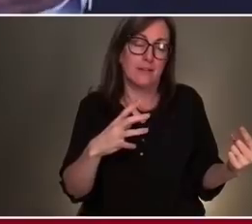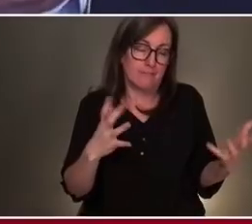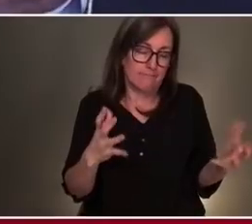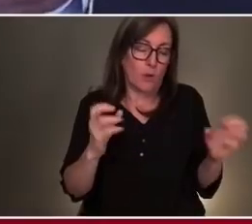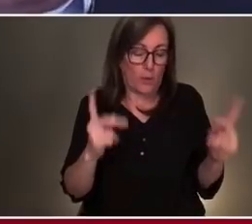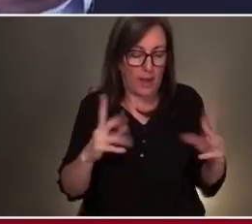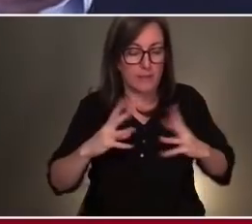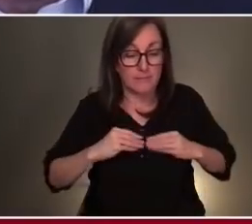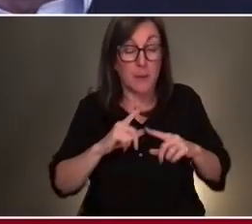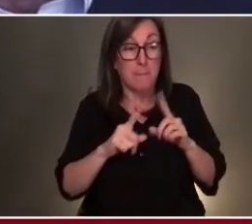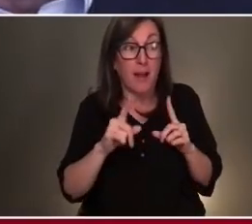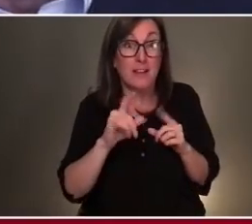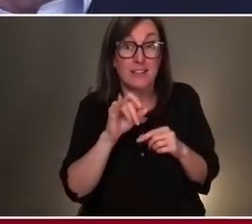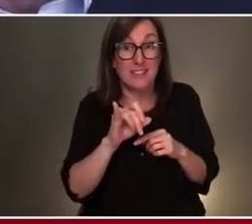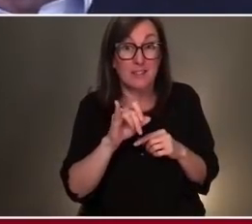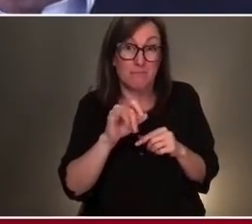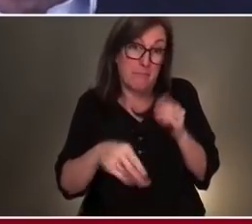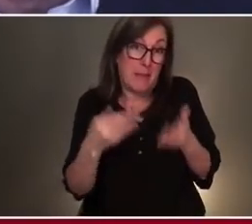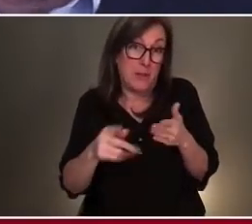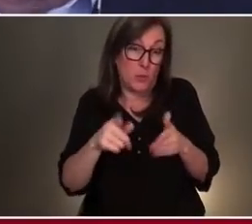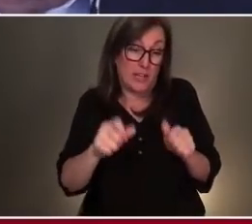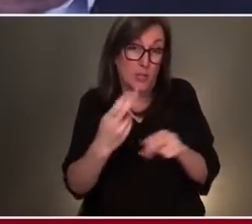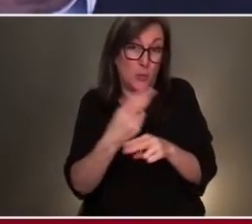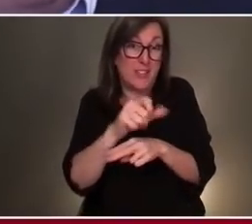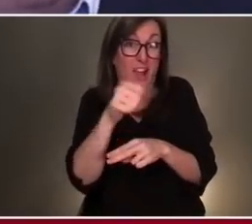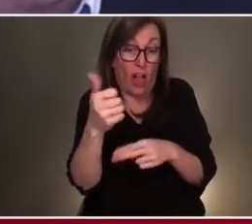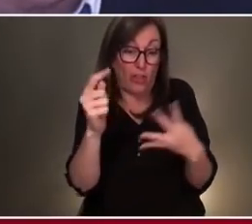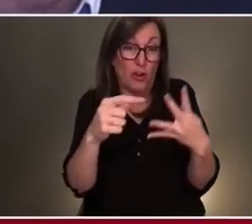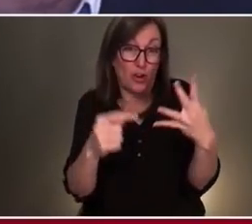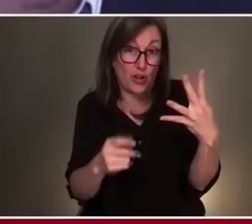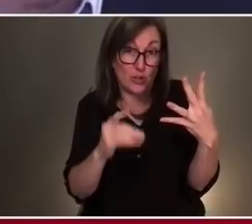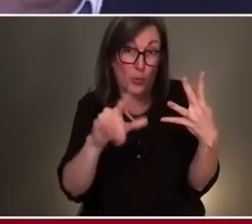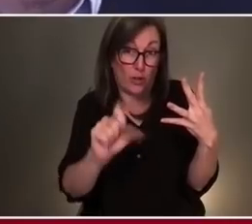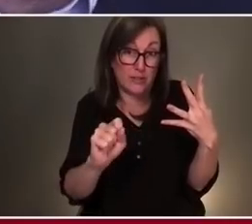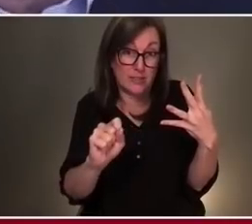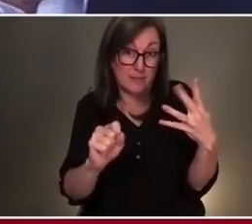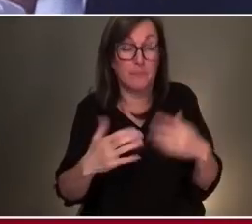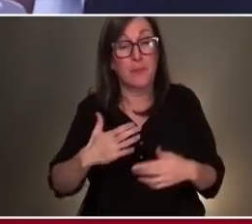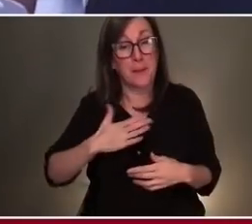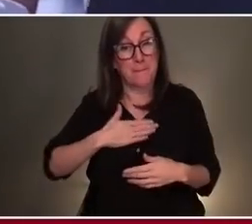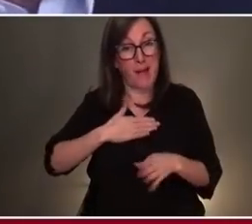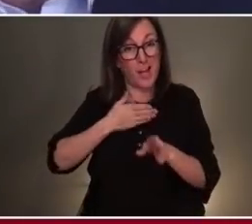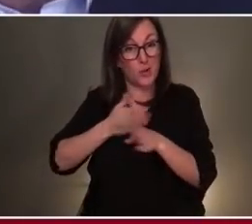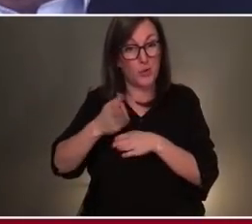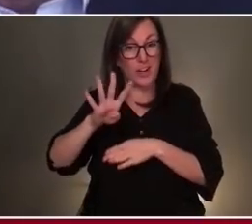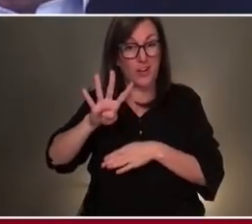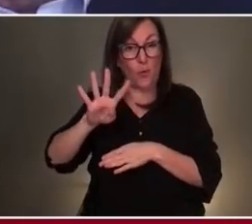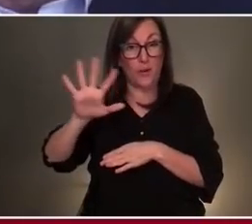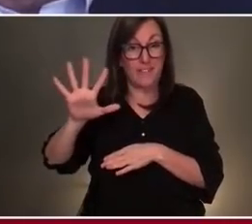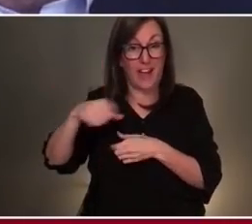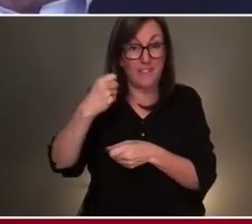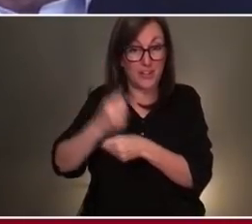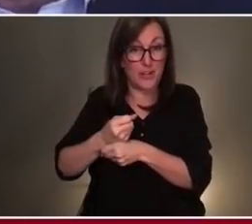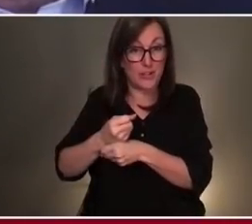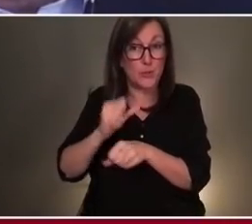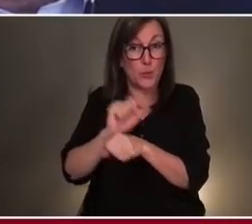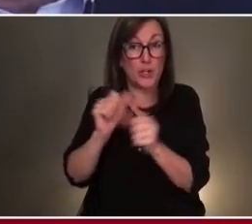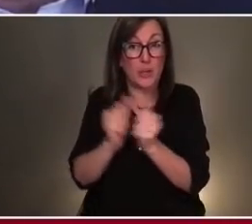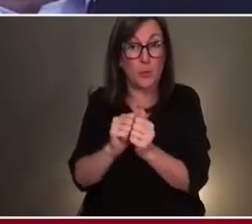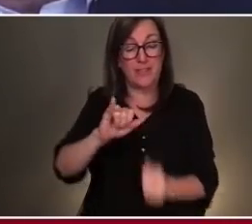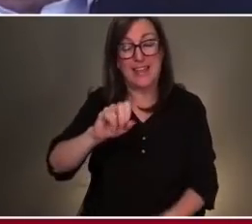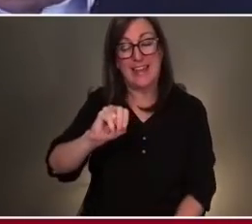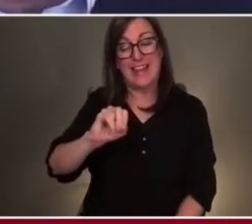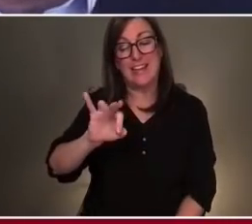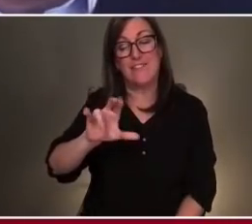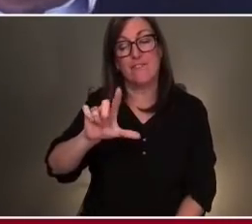we have said for a long time that, you know, and I come from a 45-year career of working in influenza. You know, if we can increase